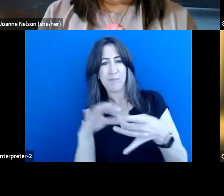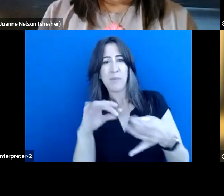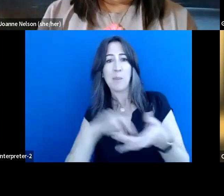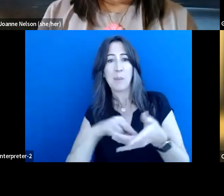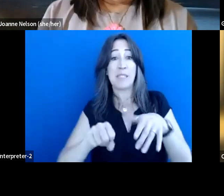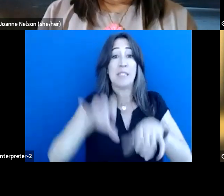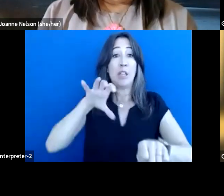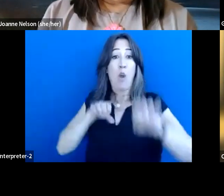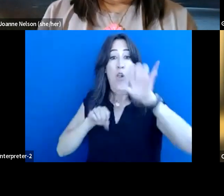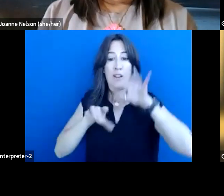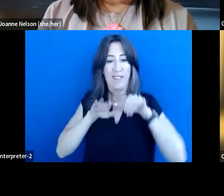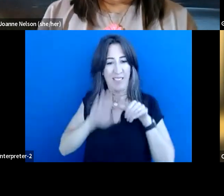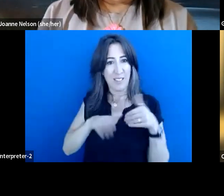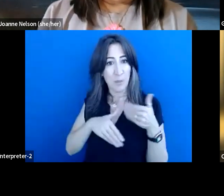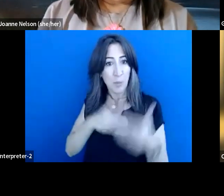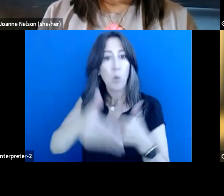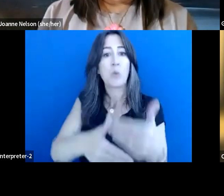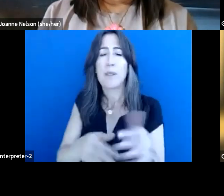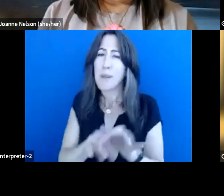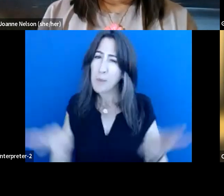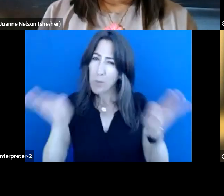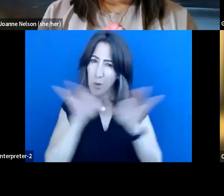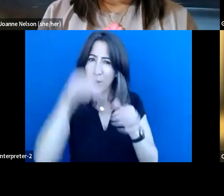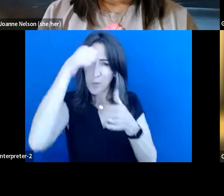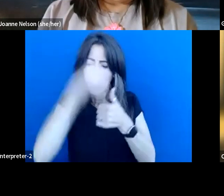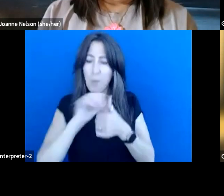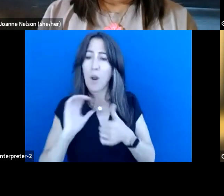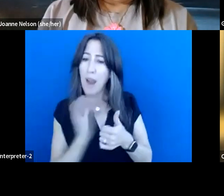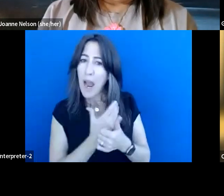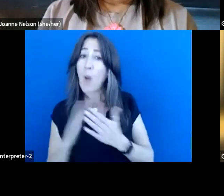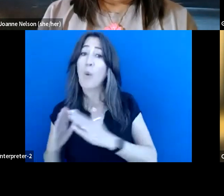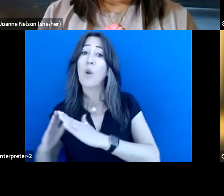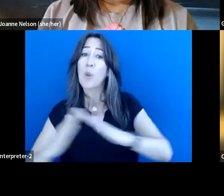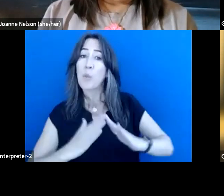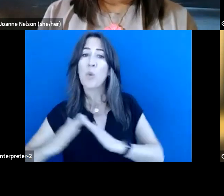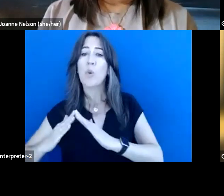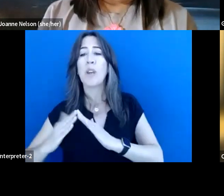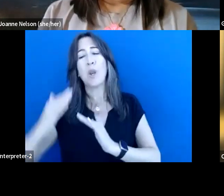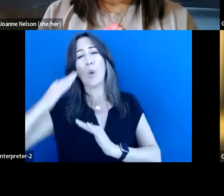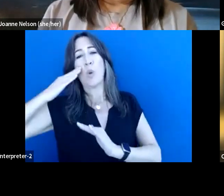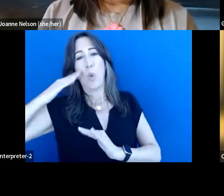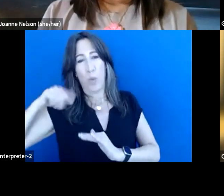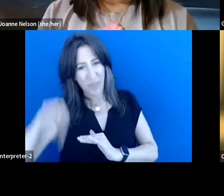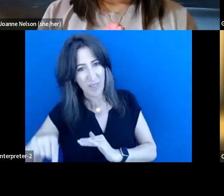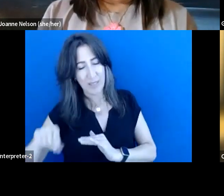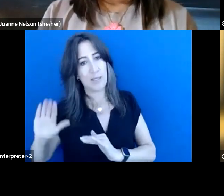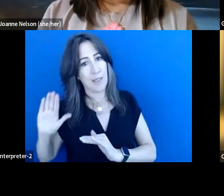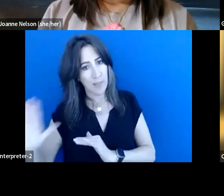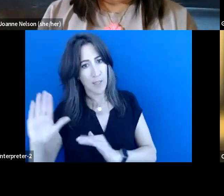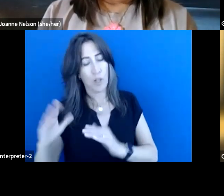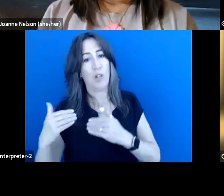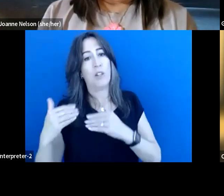processes, it's, it's, it's really important to remember that our communities know that this is their territory. It is their